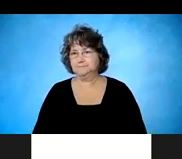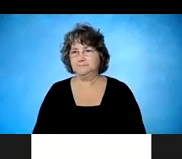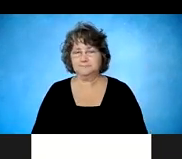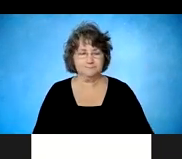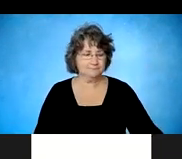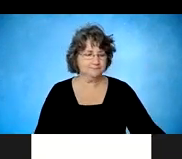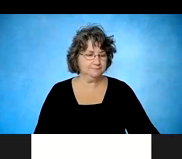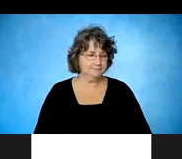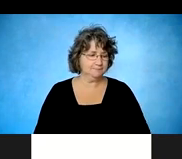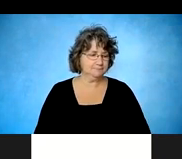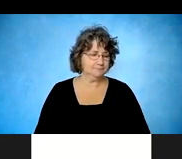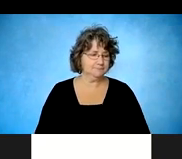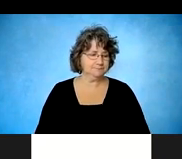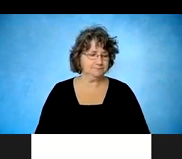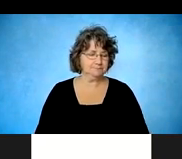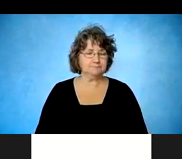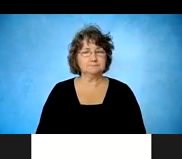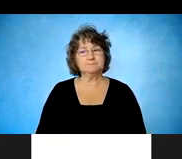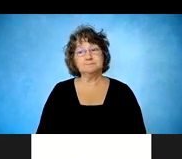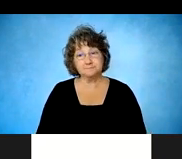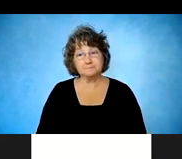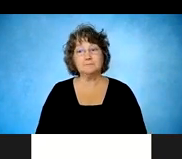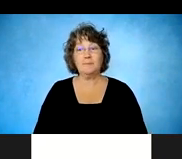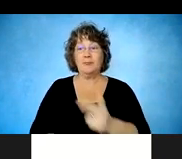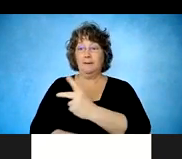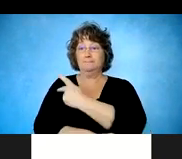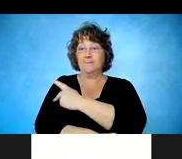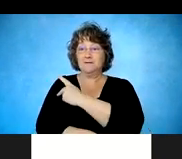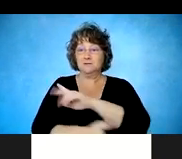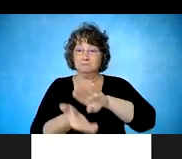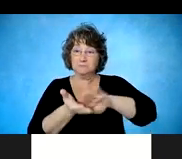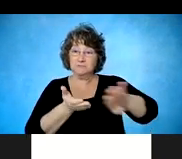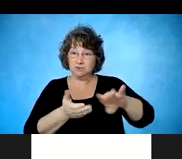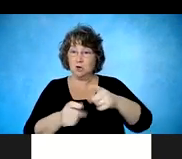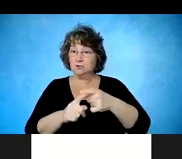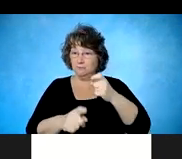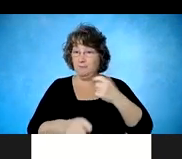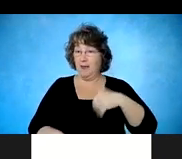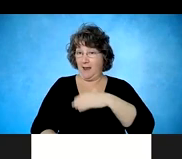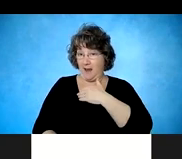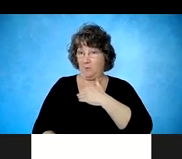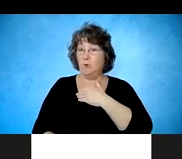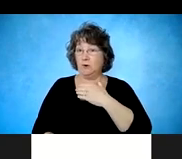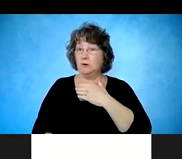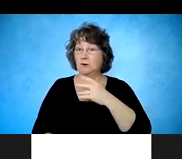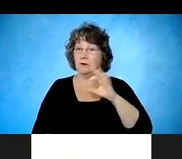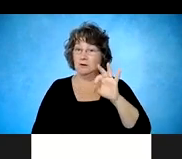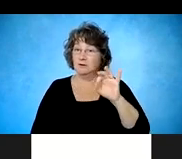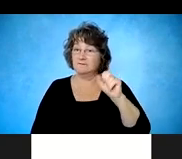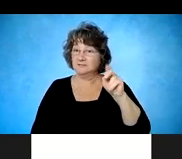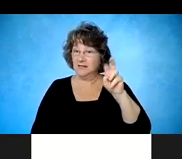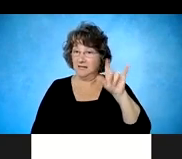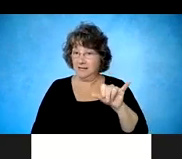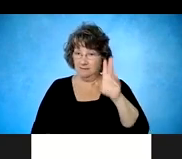So once a person discharges from our facility, the idea is to prevent them from straying from any of the initial planning and